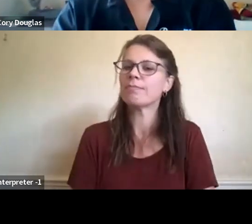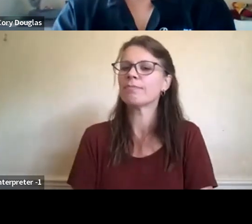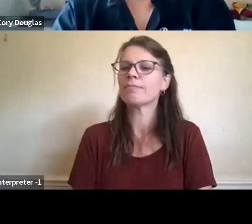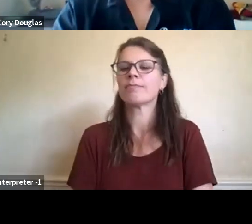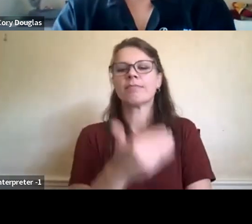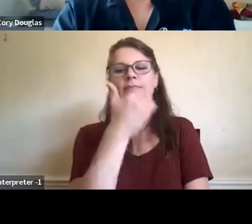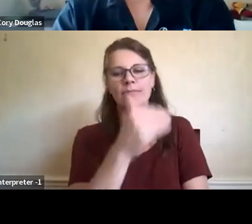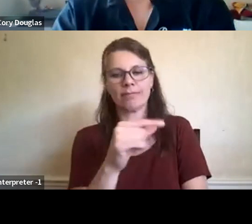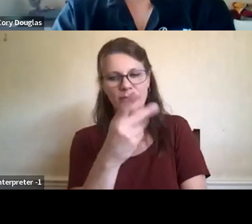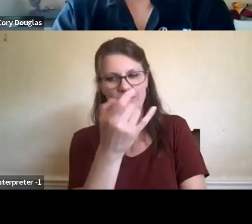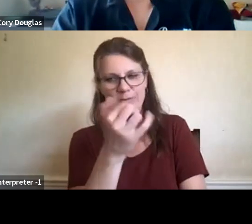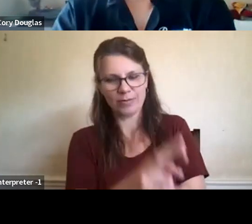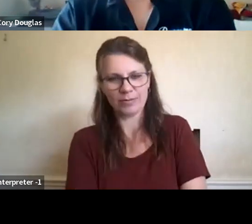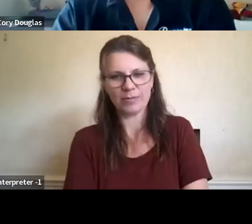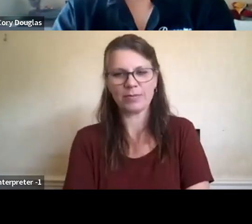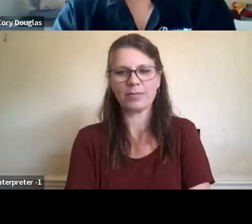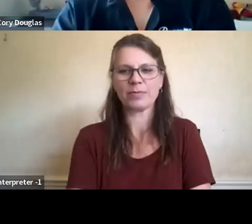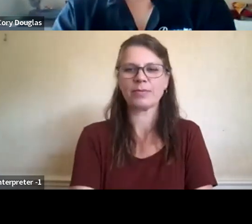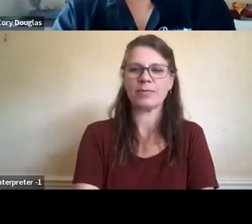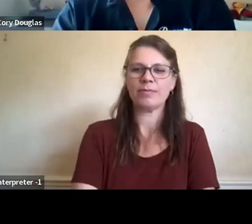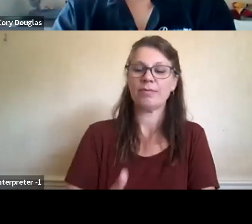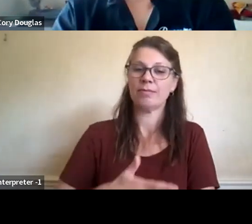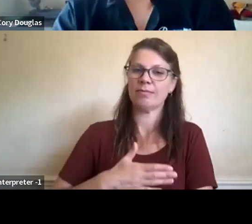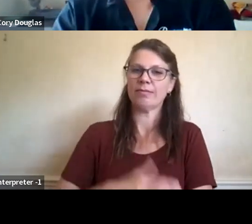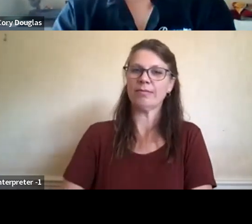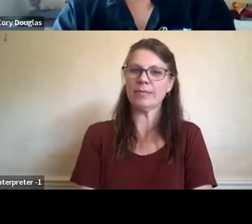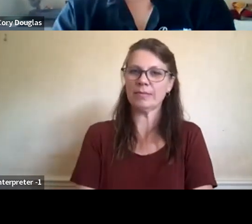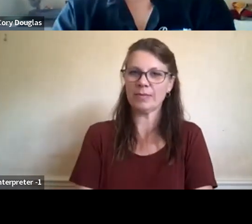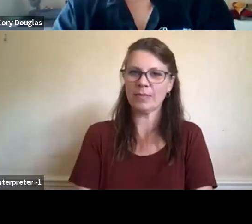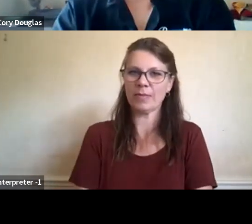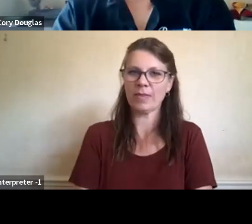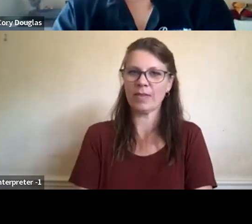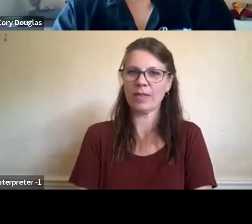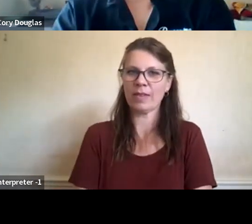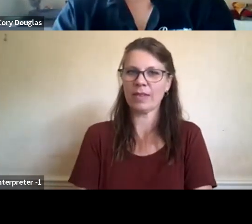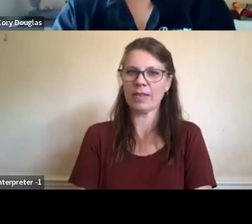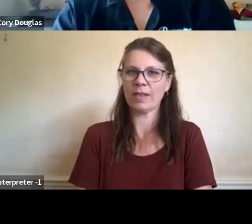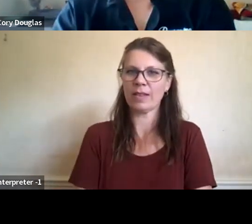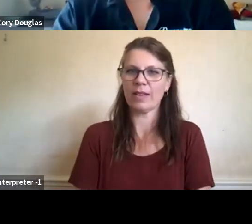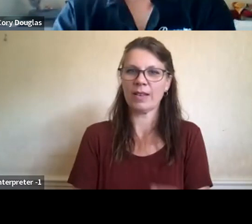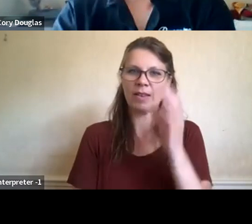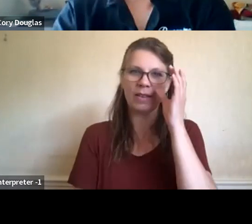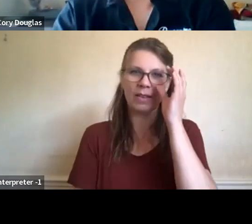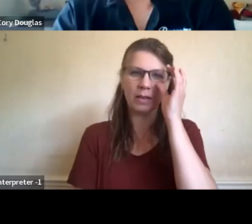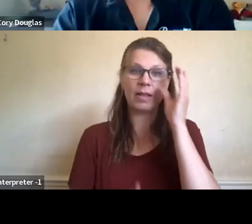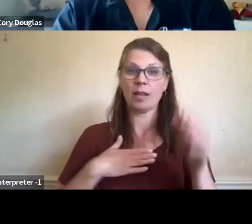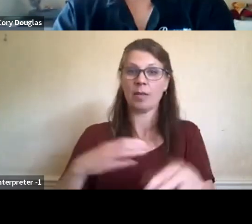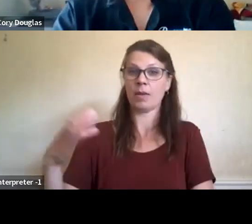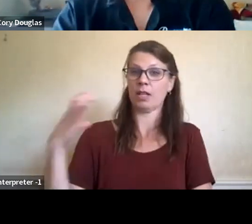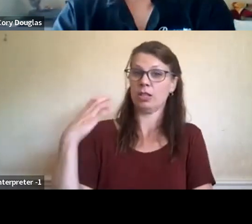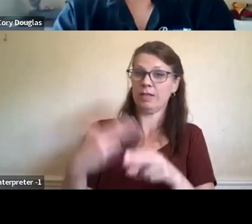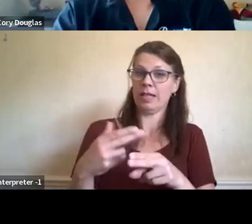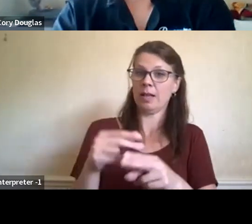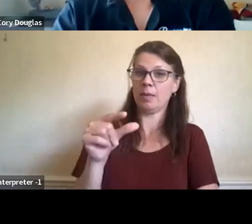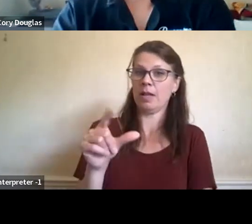Frank, for joining us. I'm My chief's name is Gladly Asila